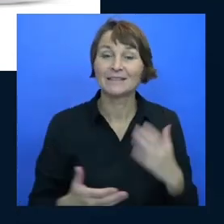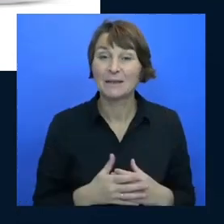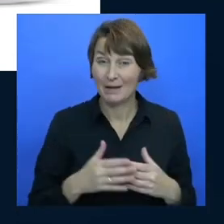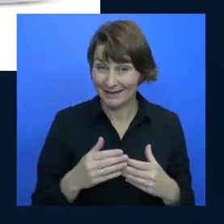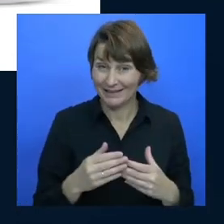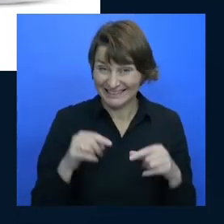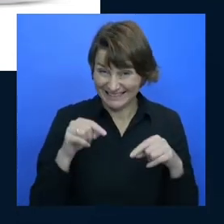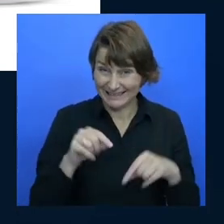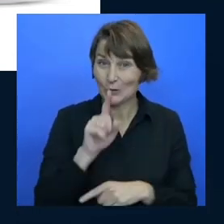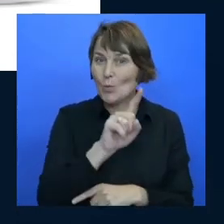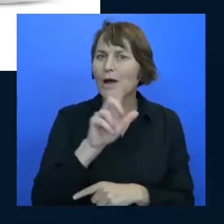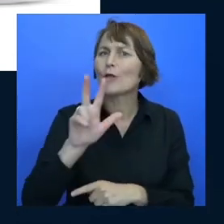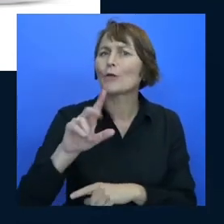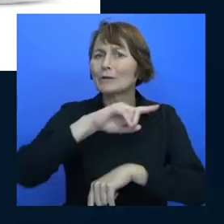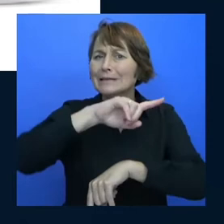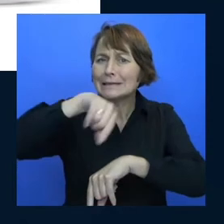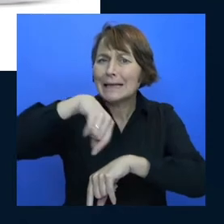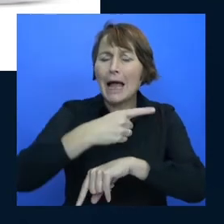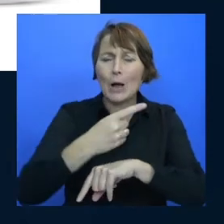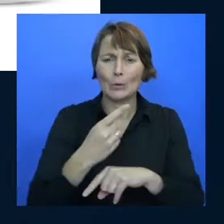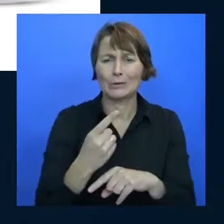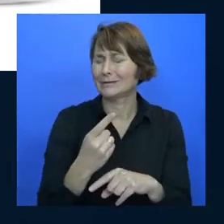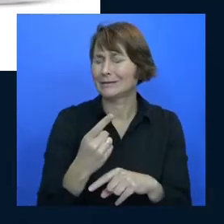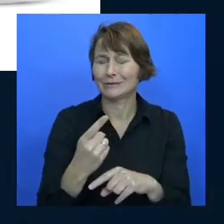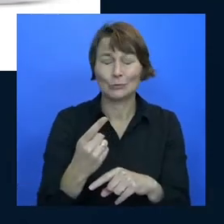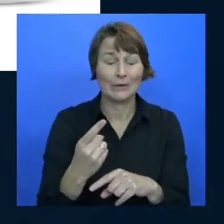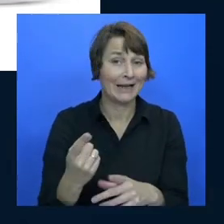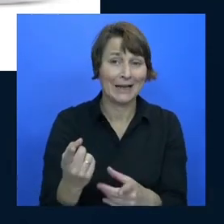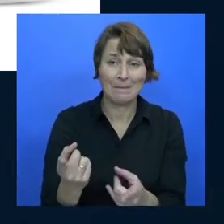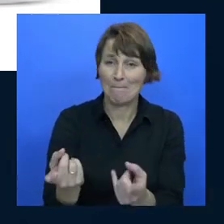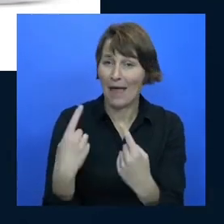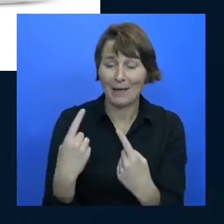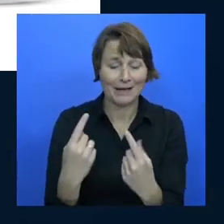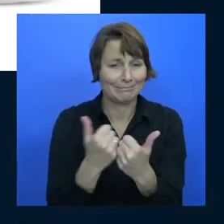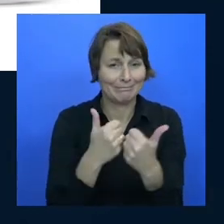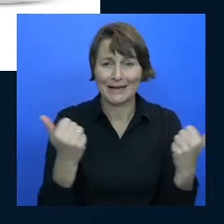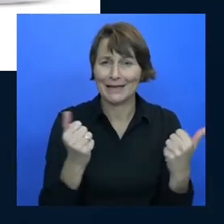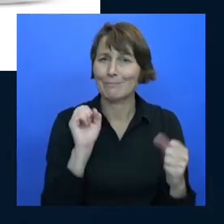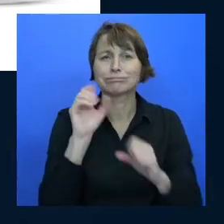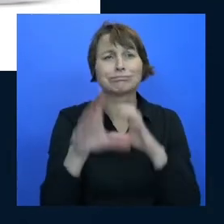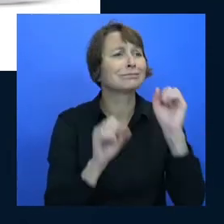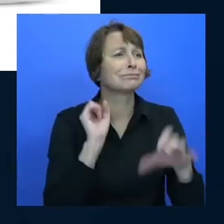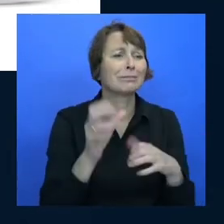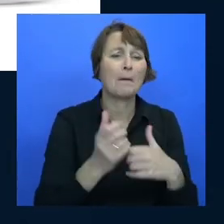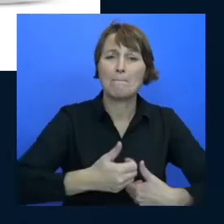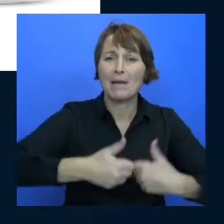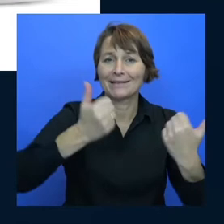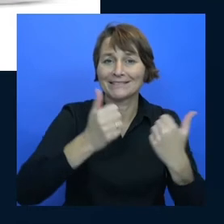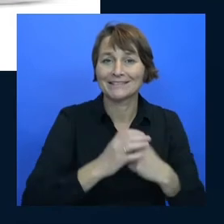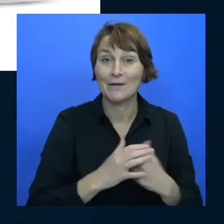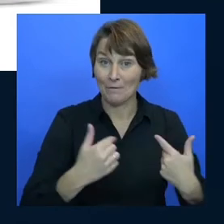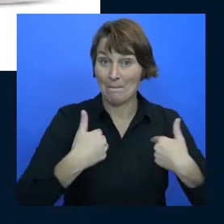hours have been paid back to me a million times over now haven't they the best part about all of this for me